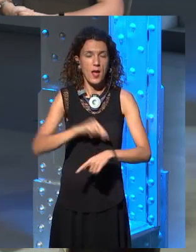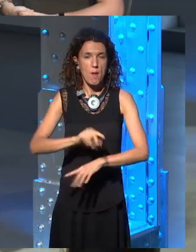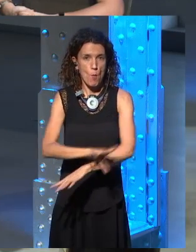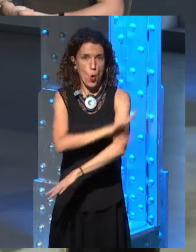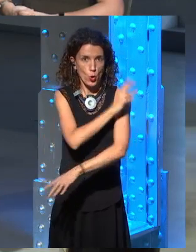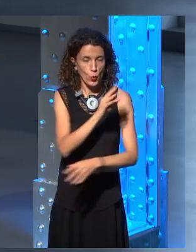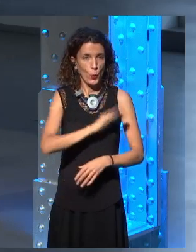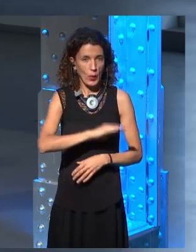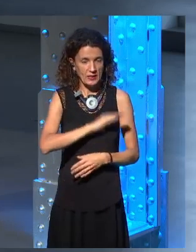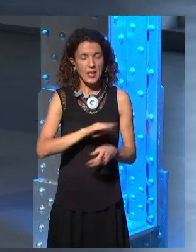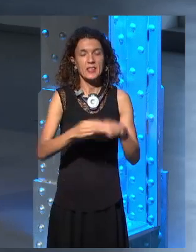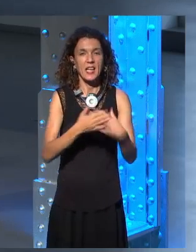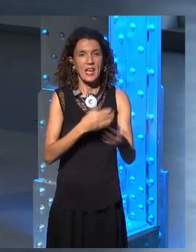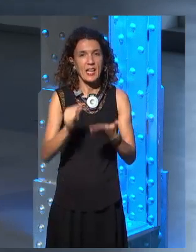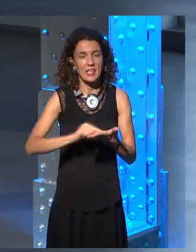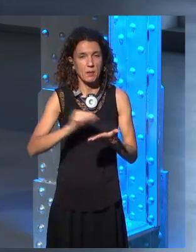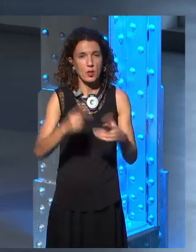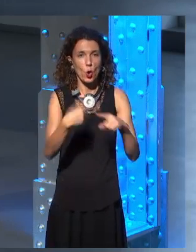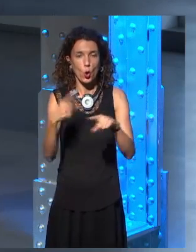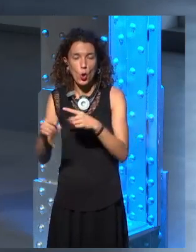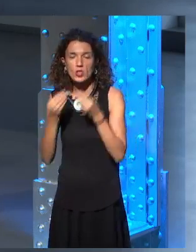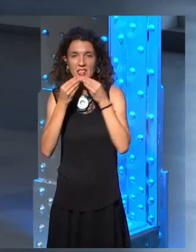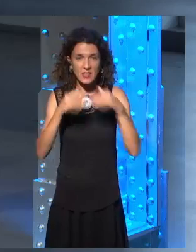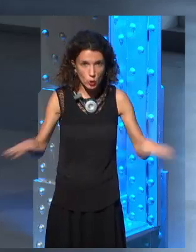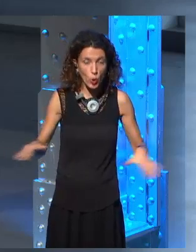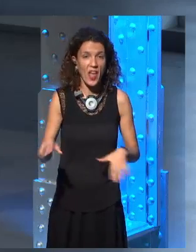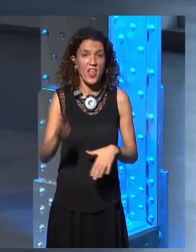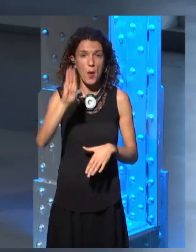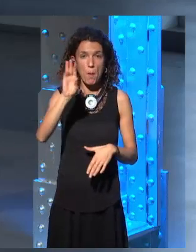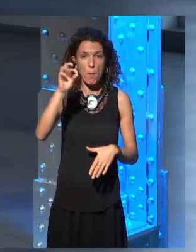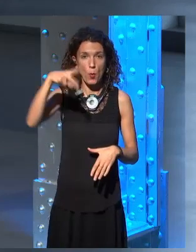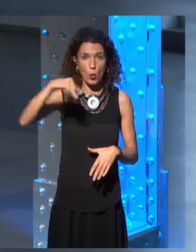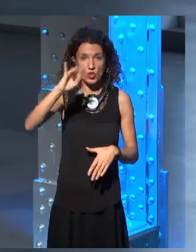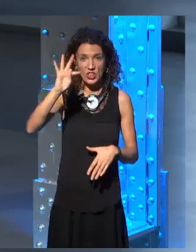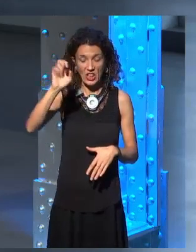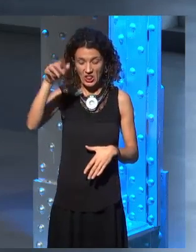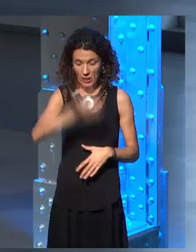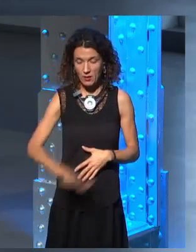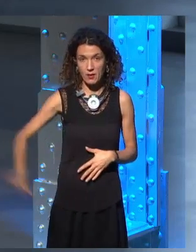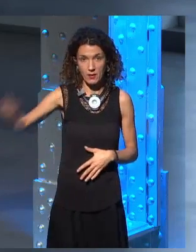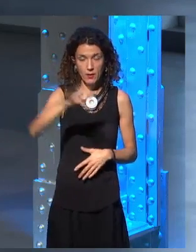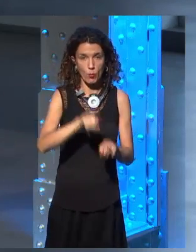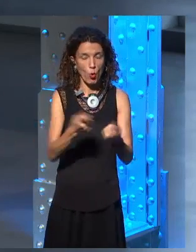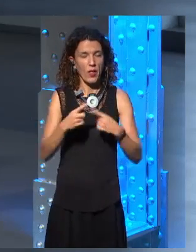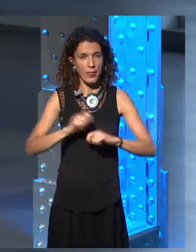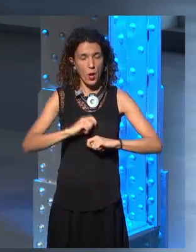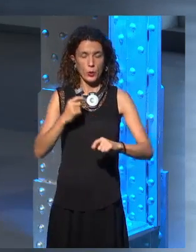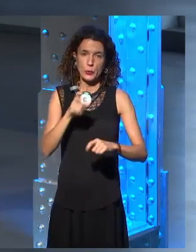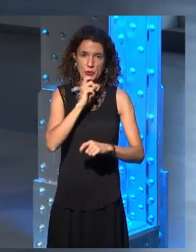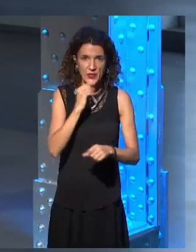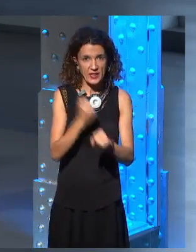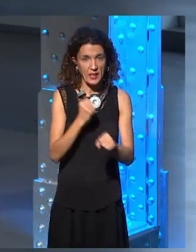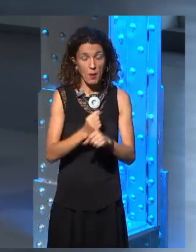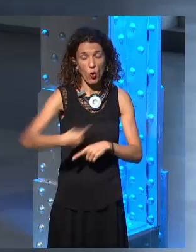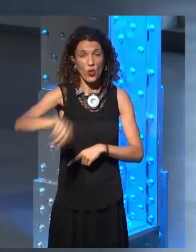I've read that George was so passionate about this project that in the end,